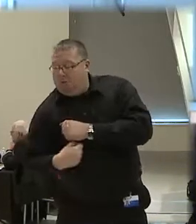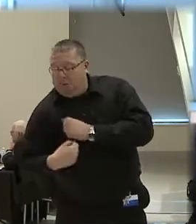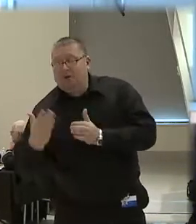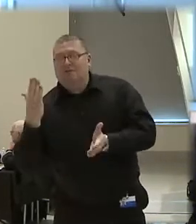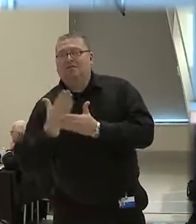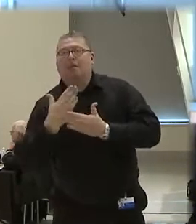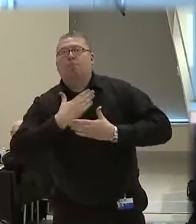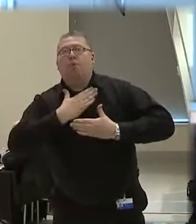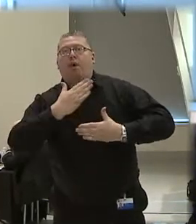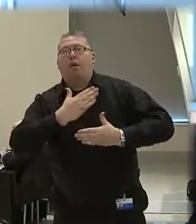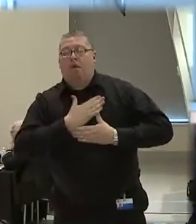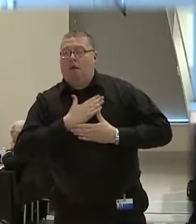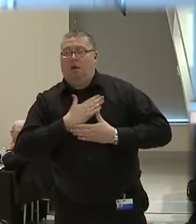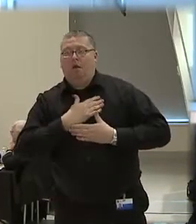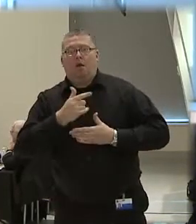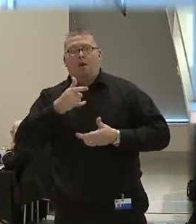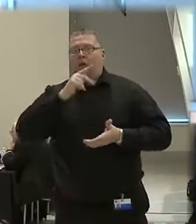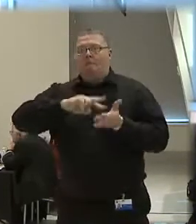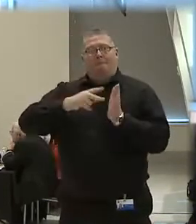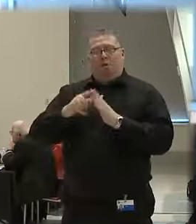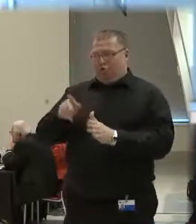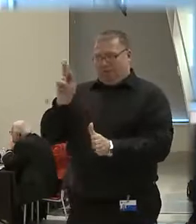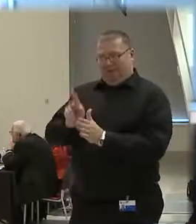But I don't think anyone intended to kill that man.